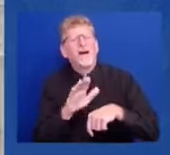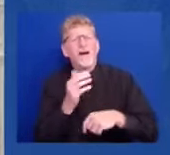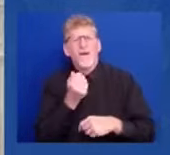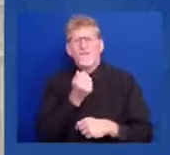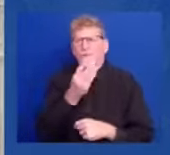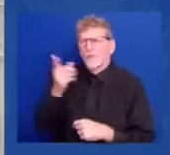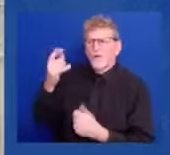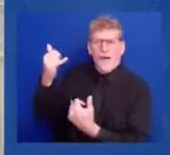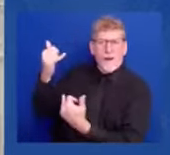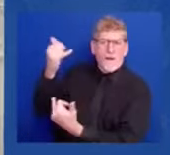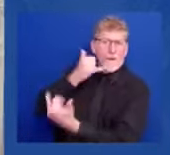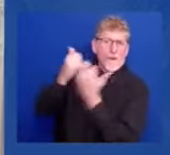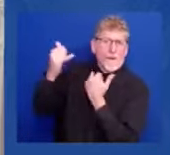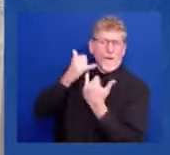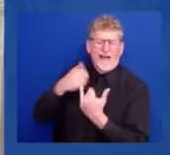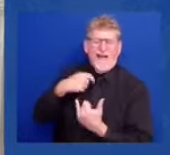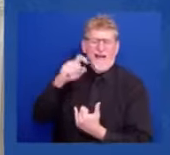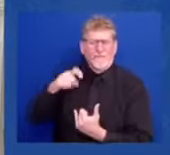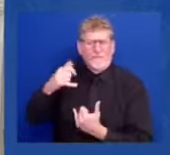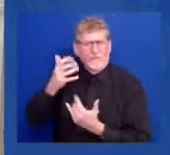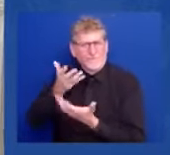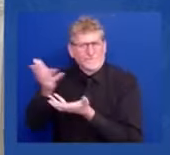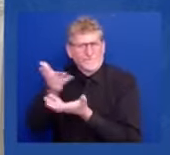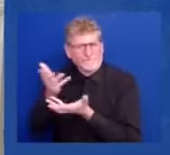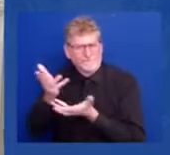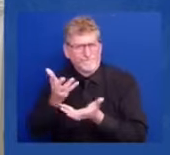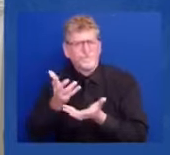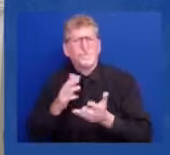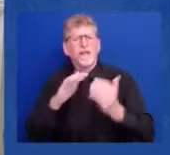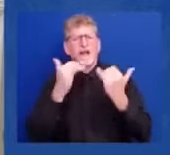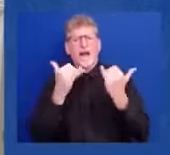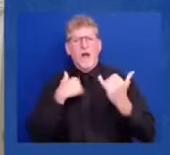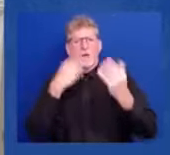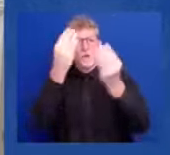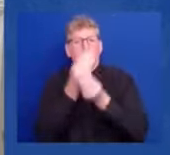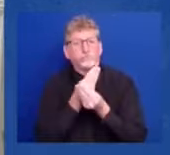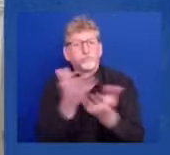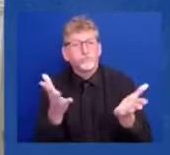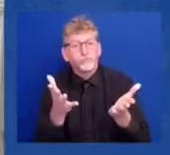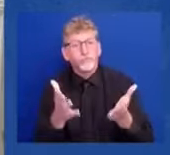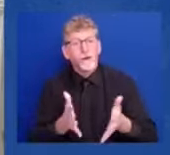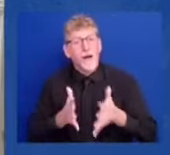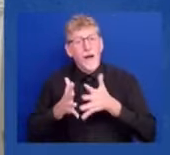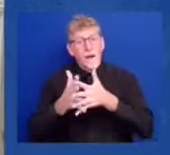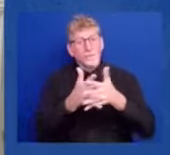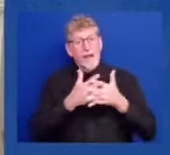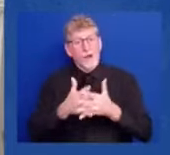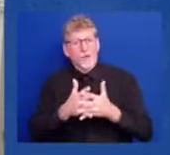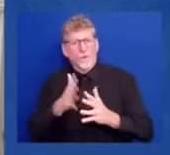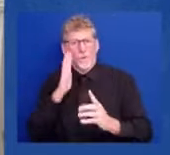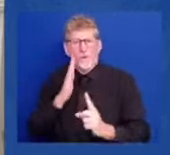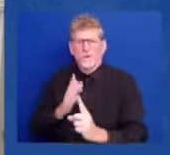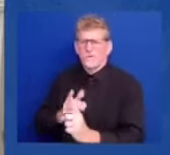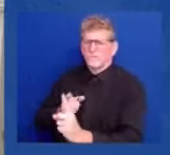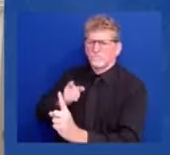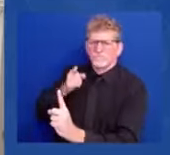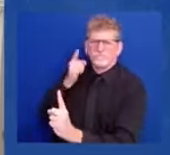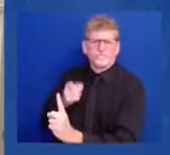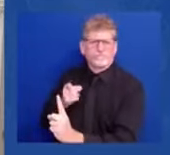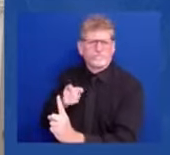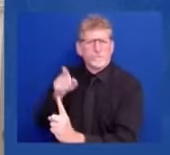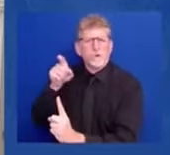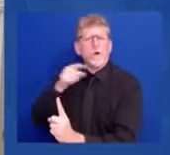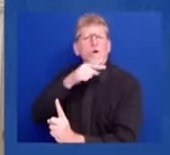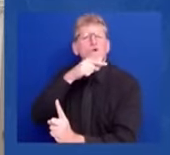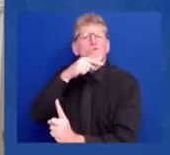artery of Russia's economy. We're banning all imports of Russian oil and gas and energy. That means Russian oil